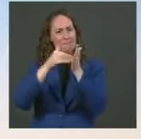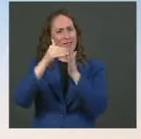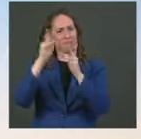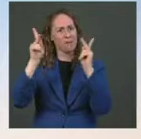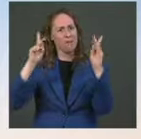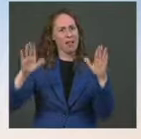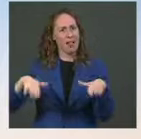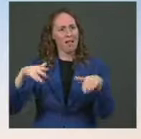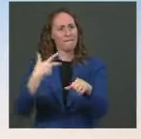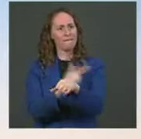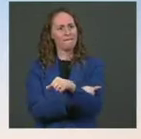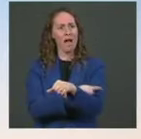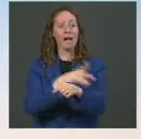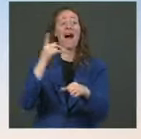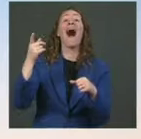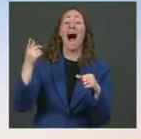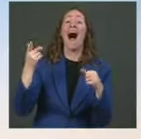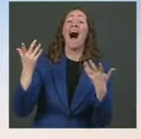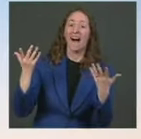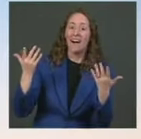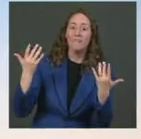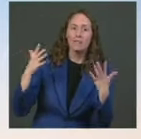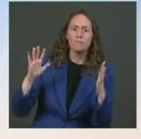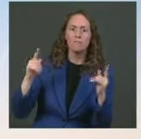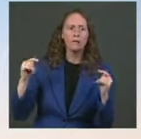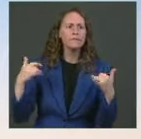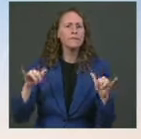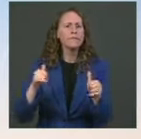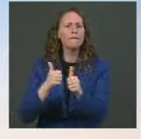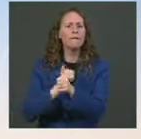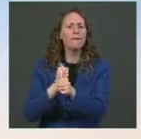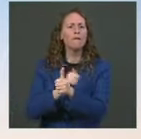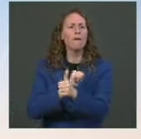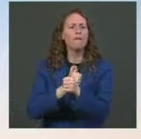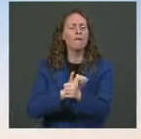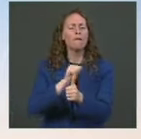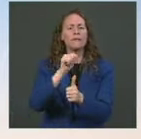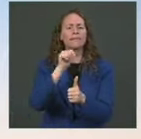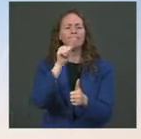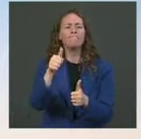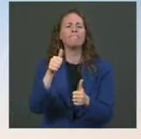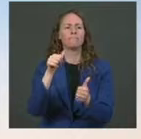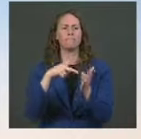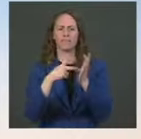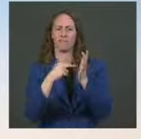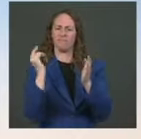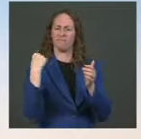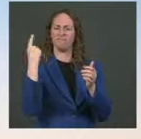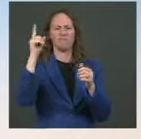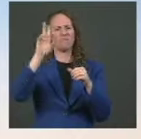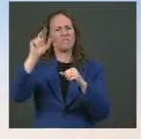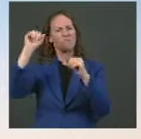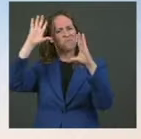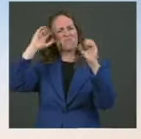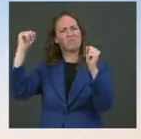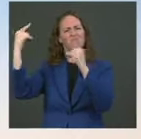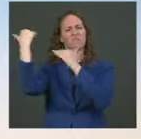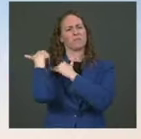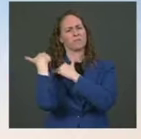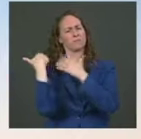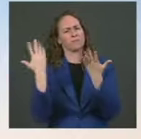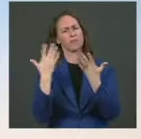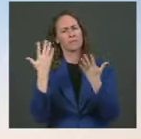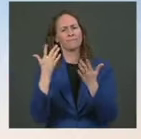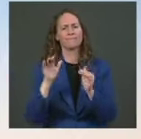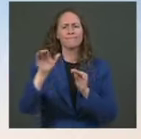They didn't. So it's our role, and it's the president's role as the president of the United States to continue to take steps to protect the American people and save lives.